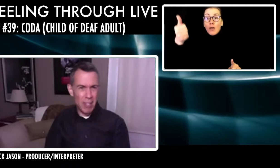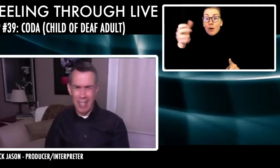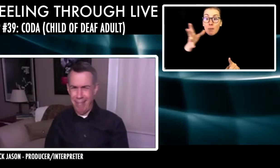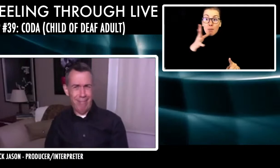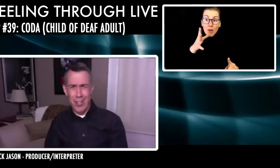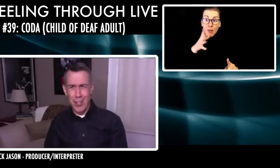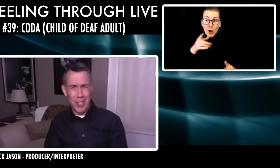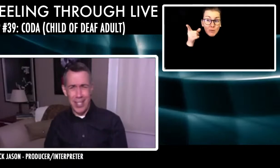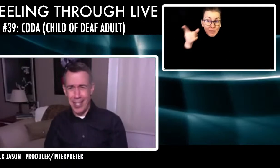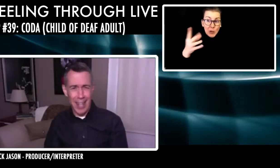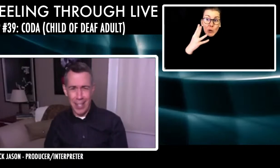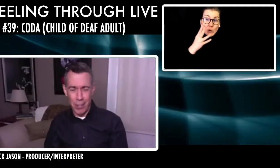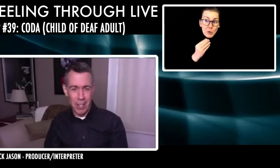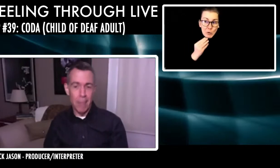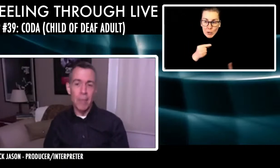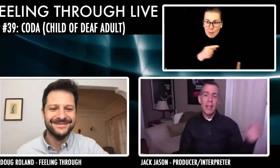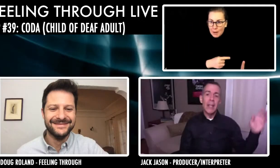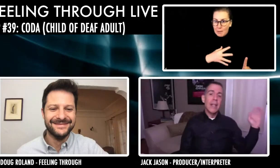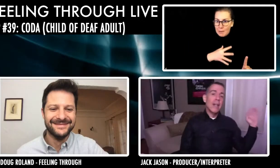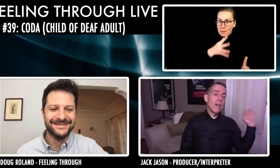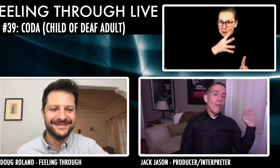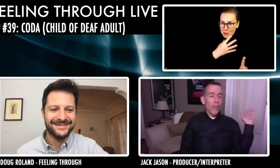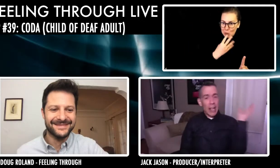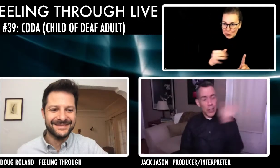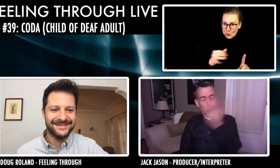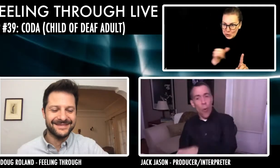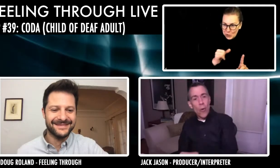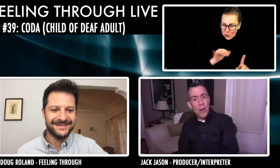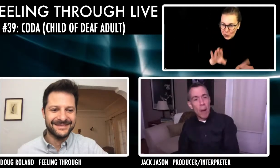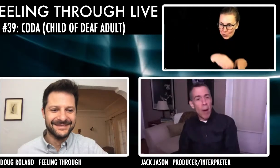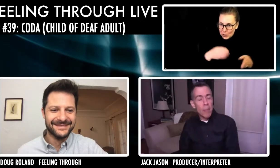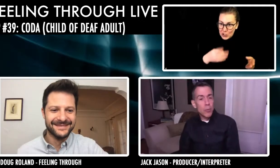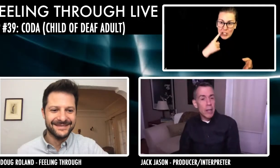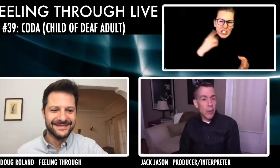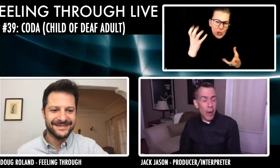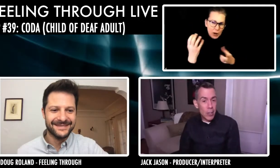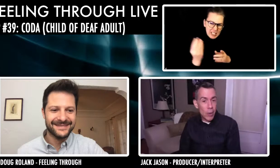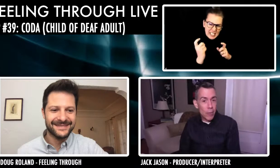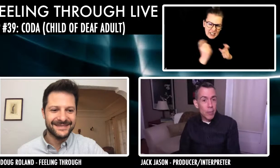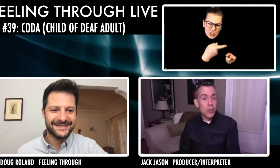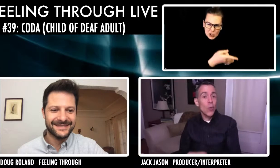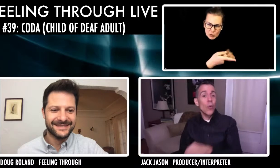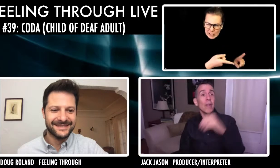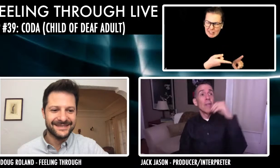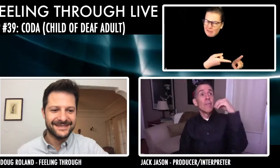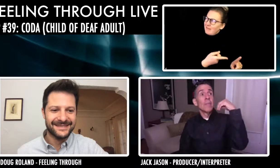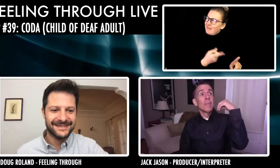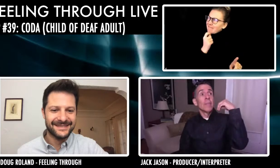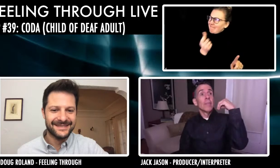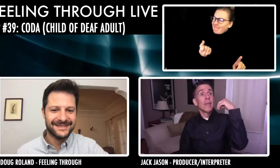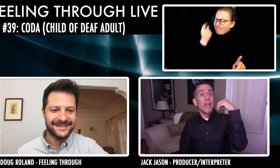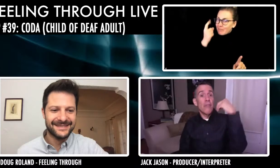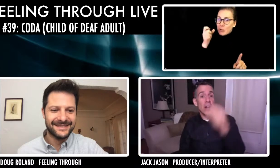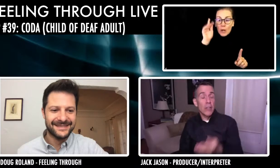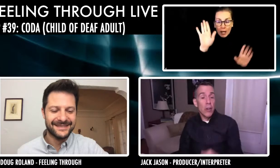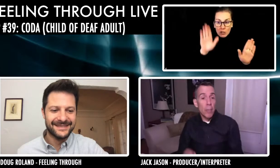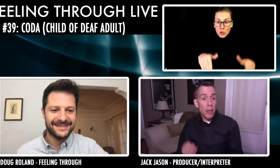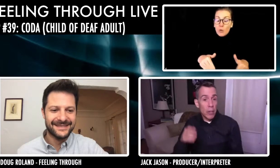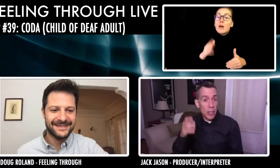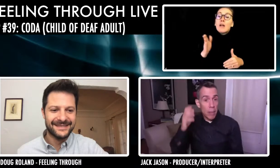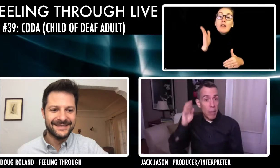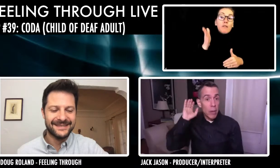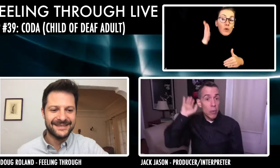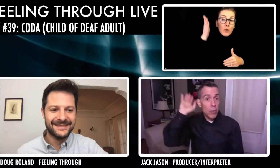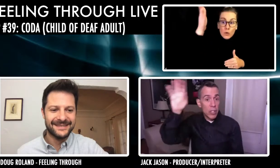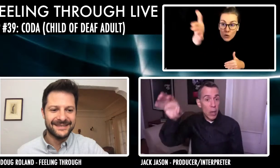My mother's like 13. She's not interested. Flash forward, my mom's ready to graduate from the school. They find out that her